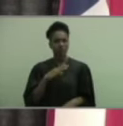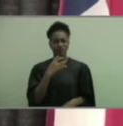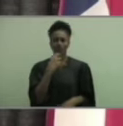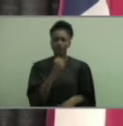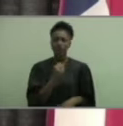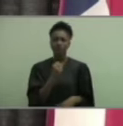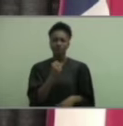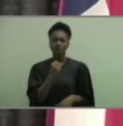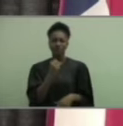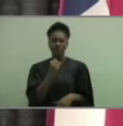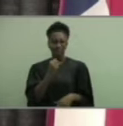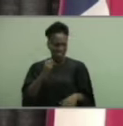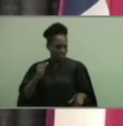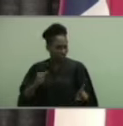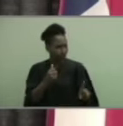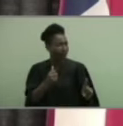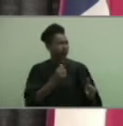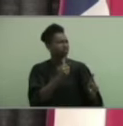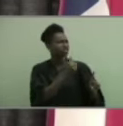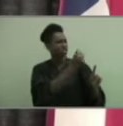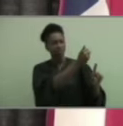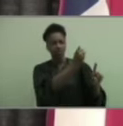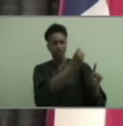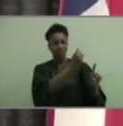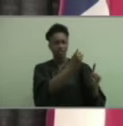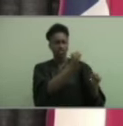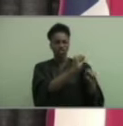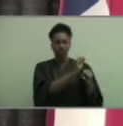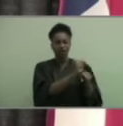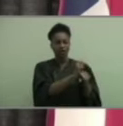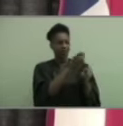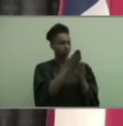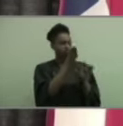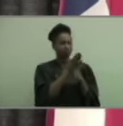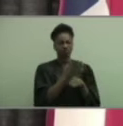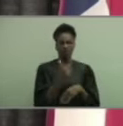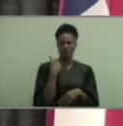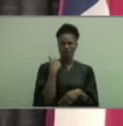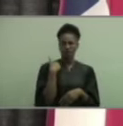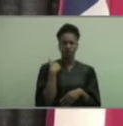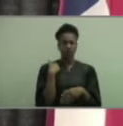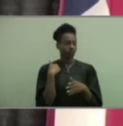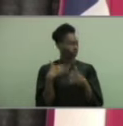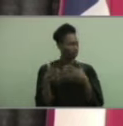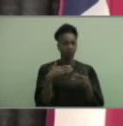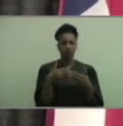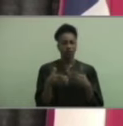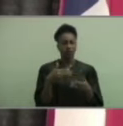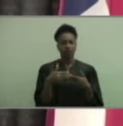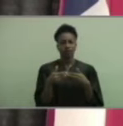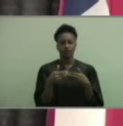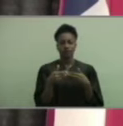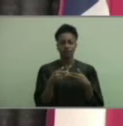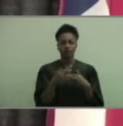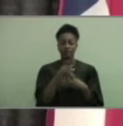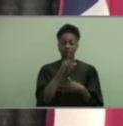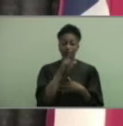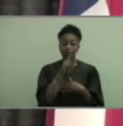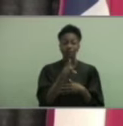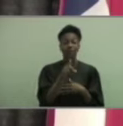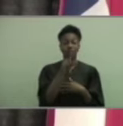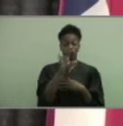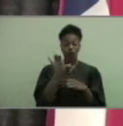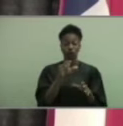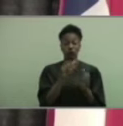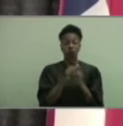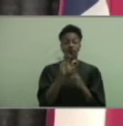whether that's a job, a profession, the military, whatever. Make certain that